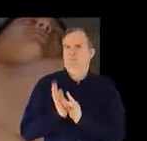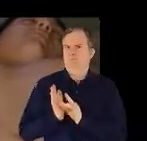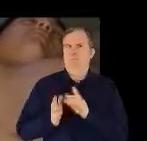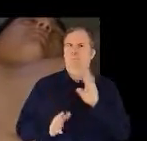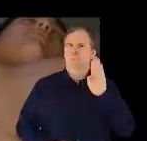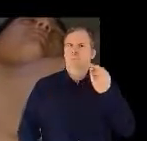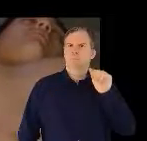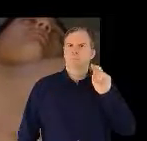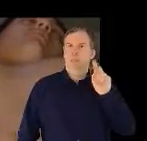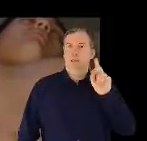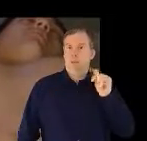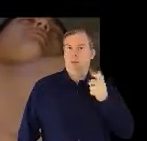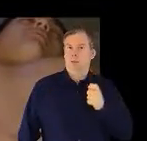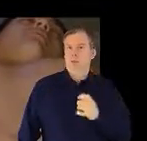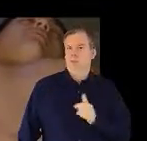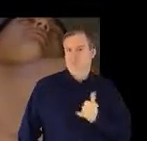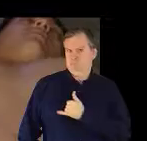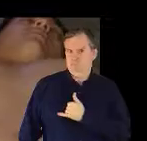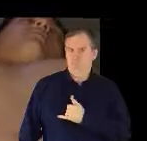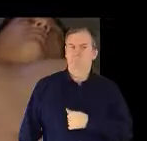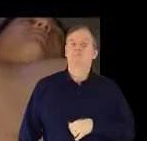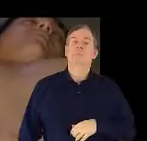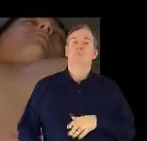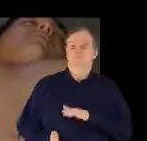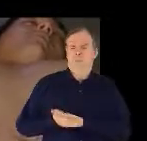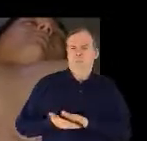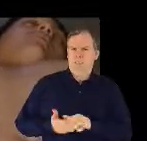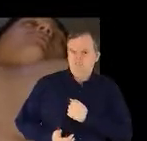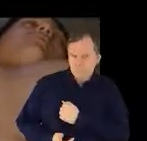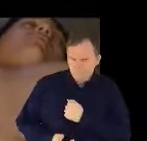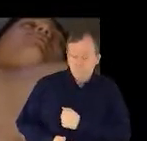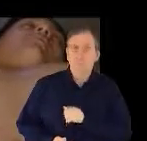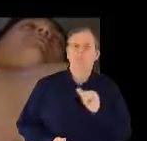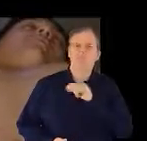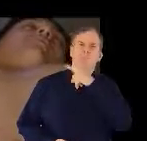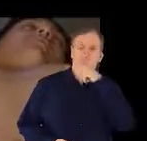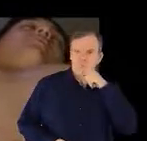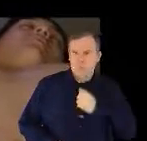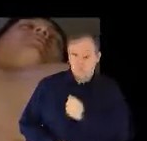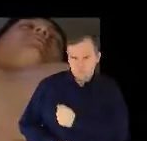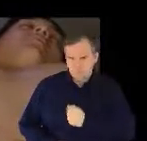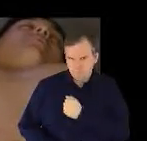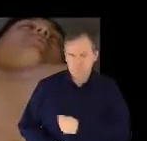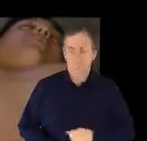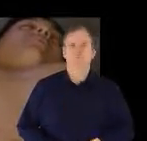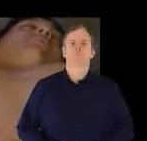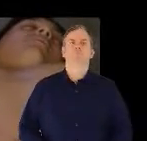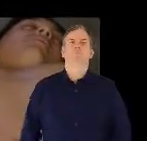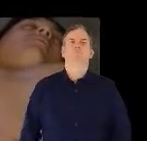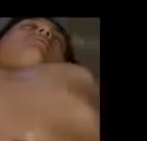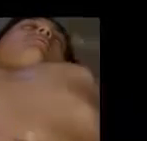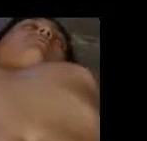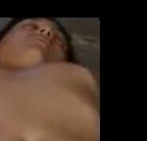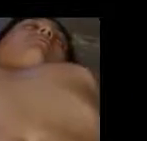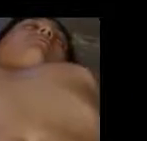chest seal. So I'll clean up the blood a little bit as well as dry that area off.